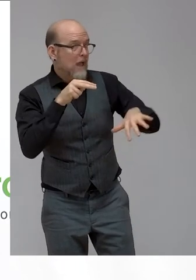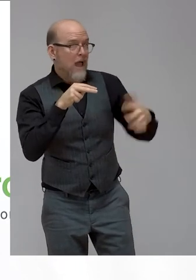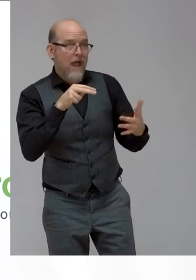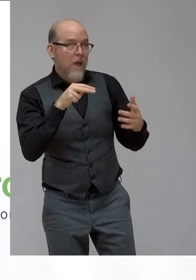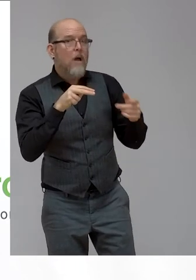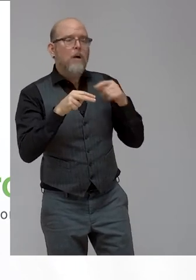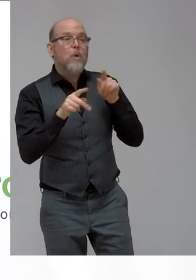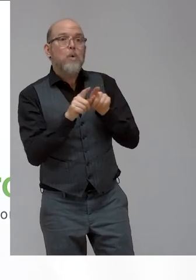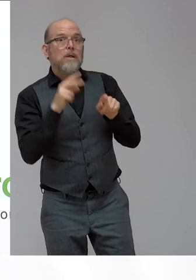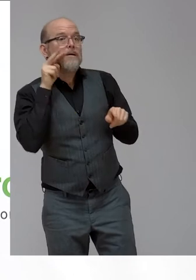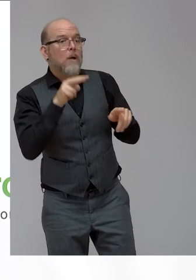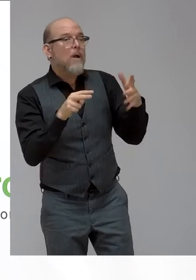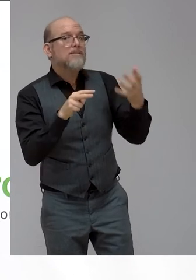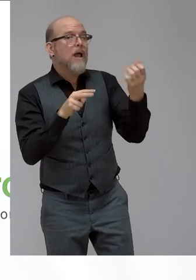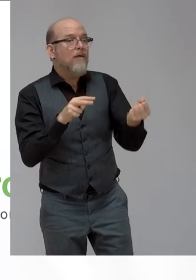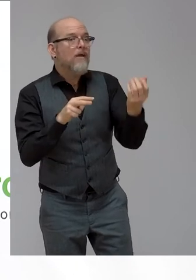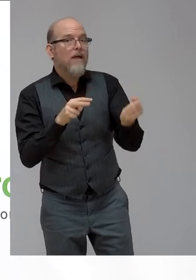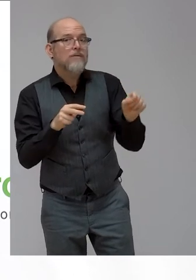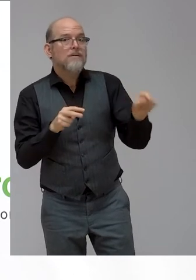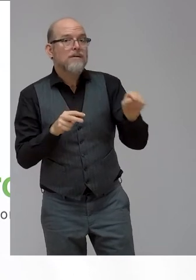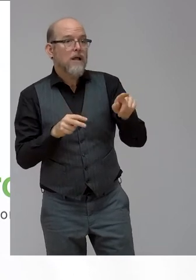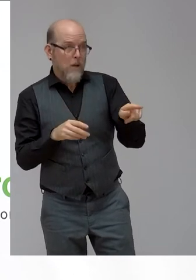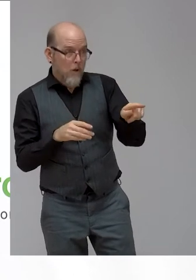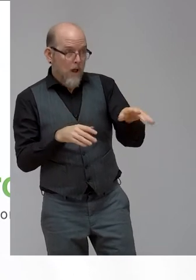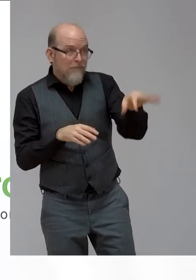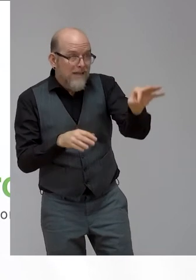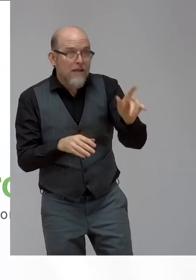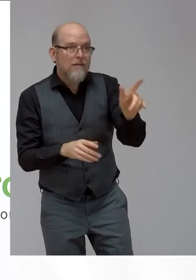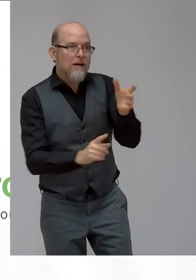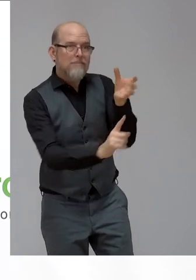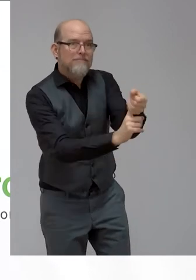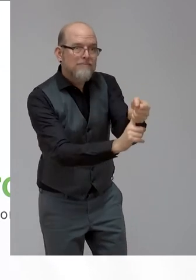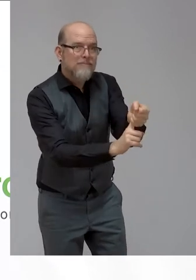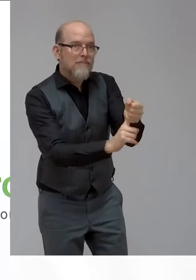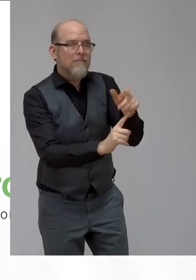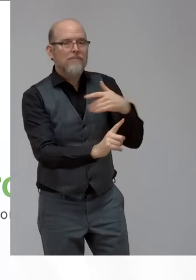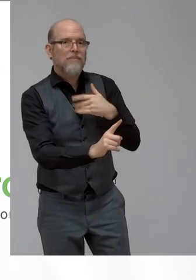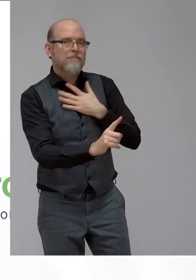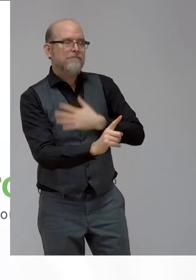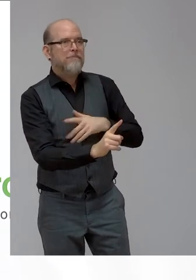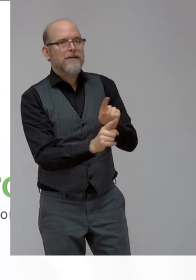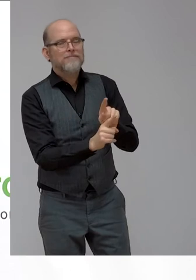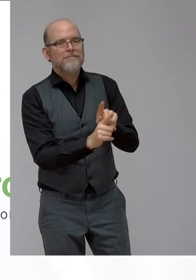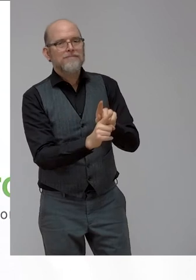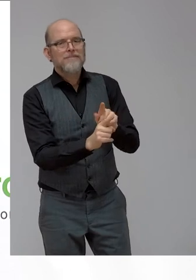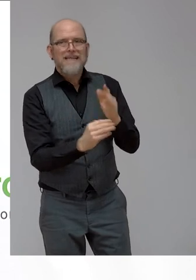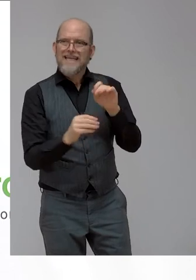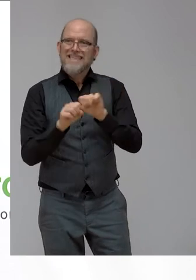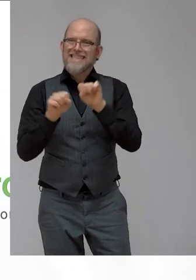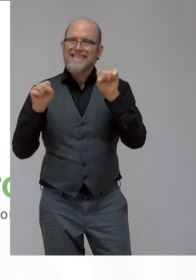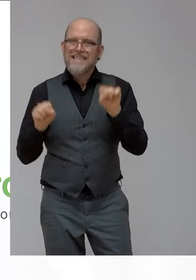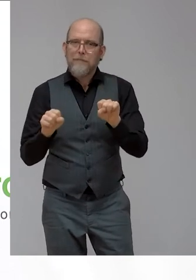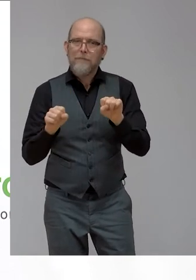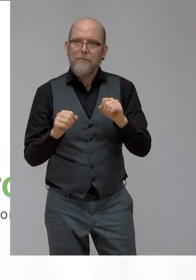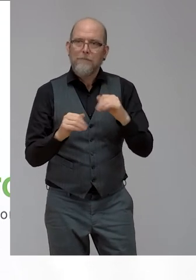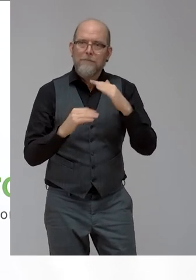people with disabilities, what you don't want to do is create a parallel system. You have to really look at which training centers are